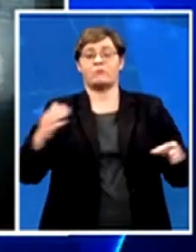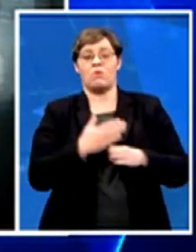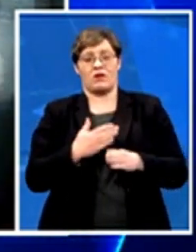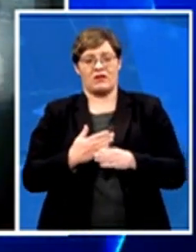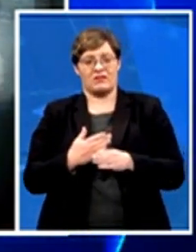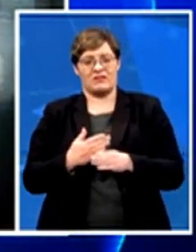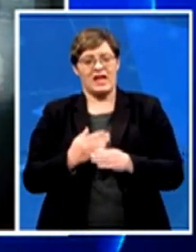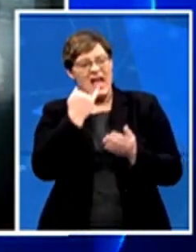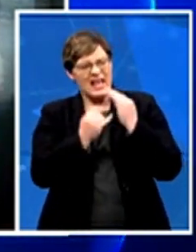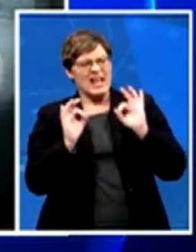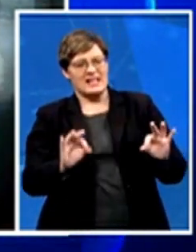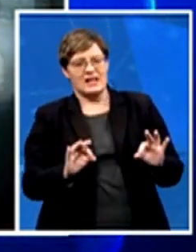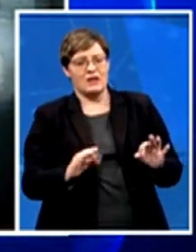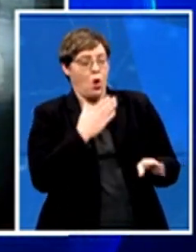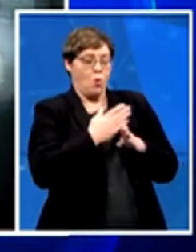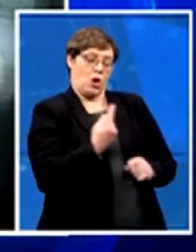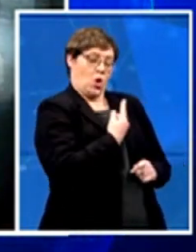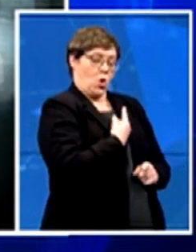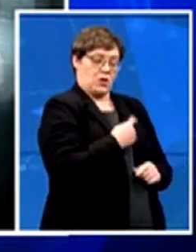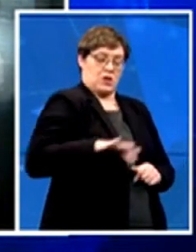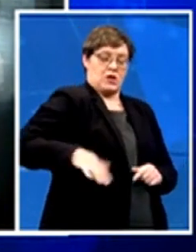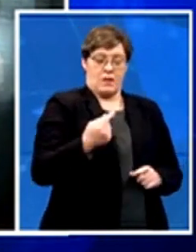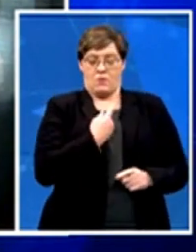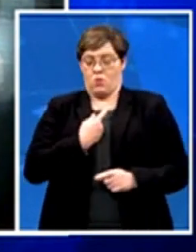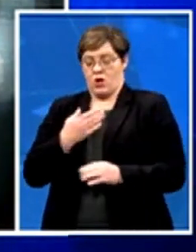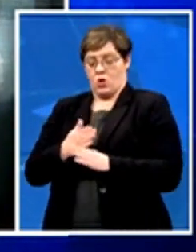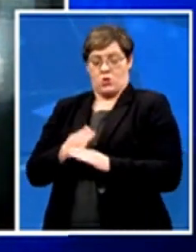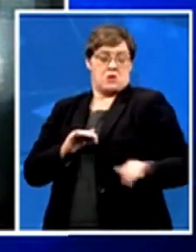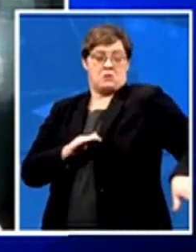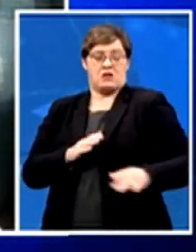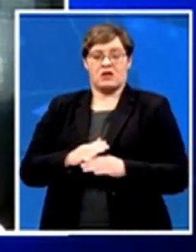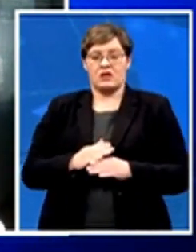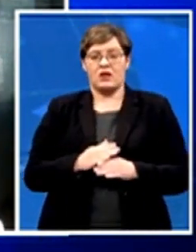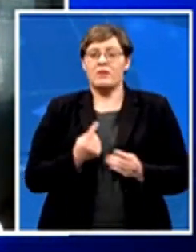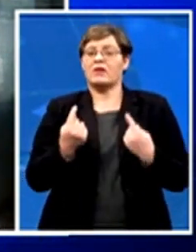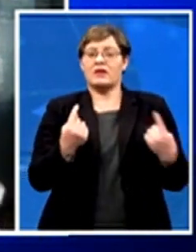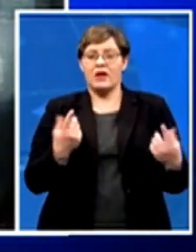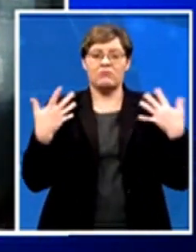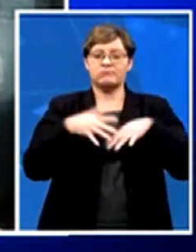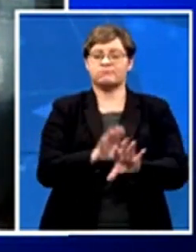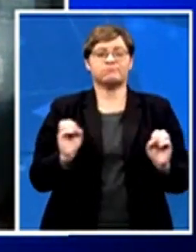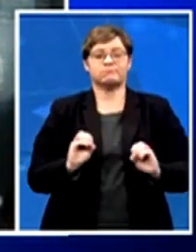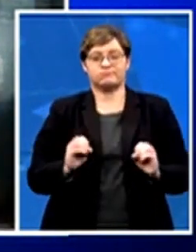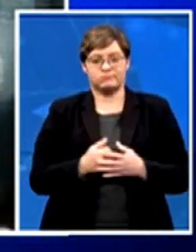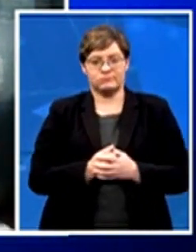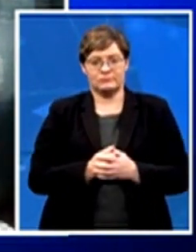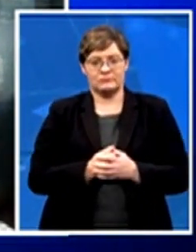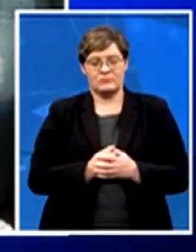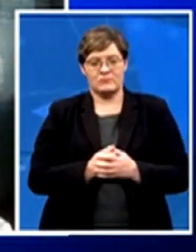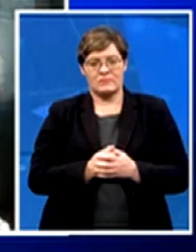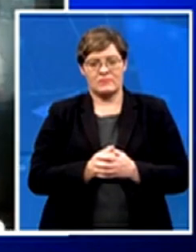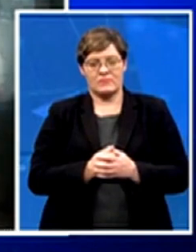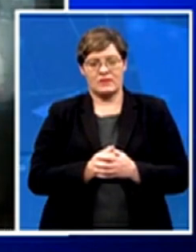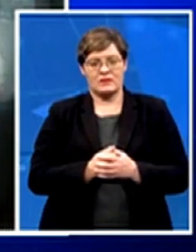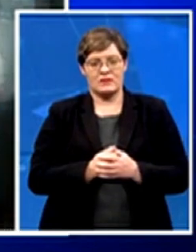you can have a disease in one silo grain, and the next silo to it can be free of the disease.